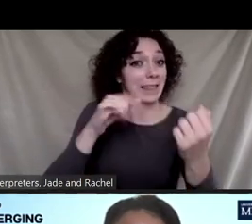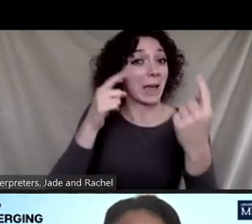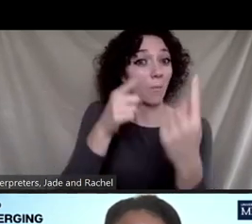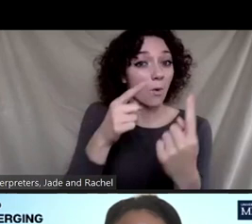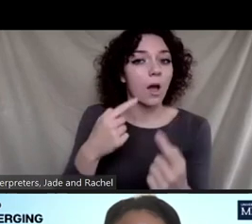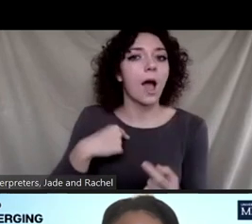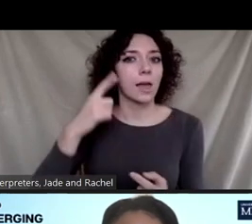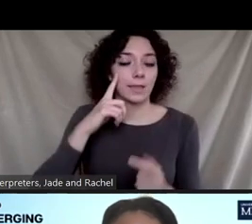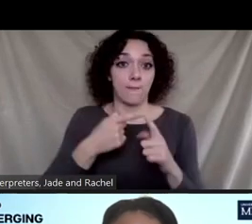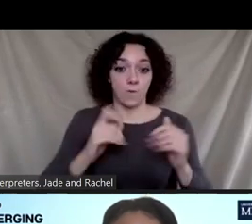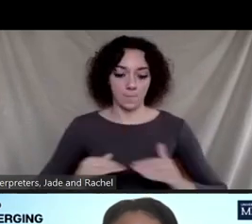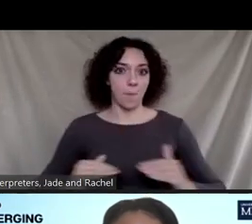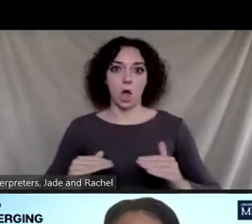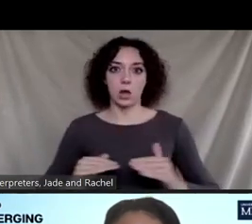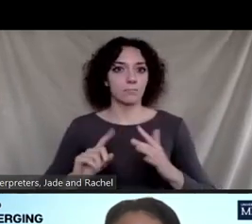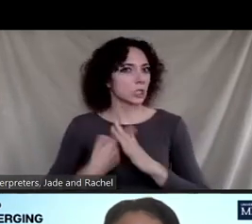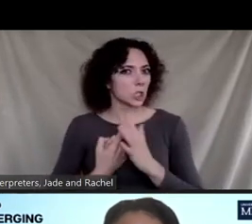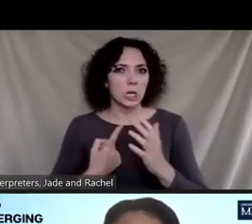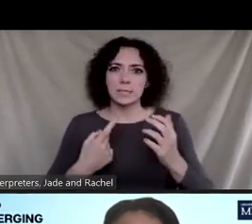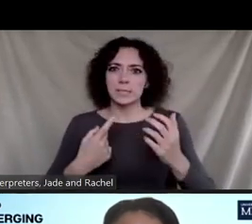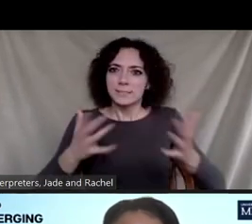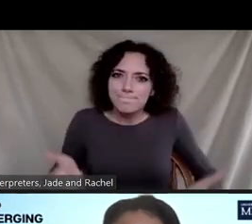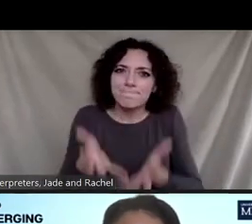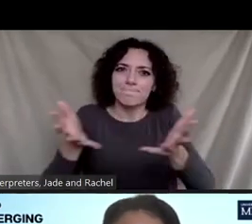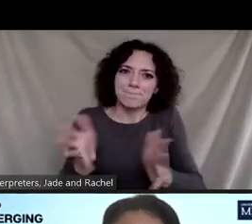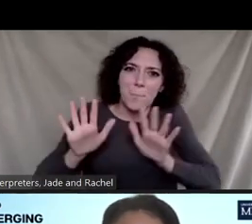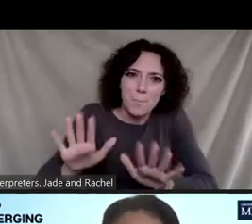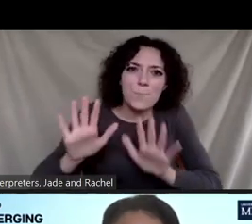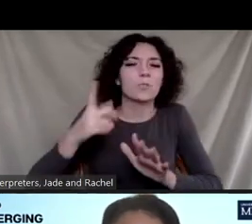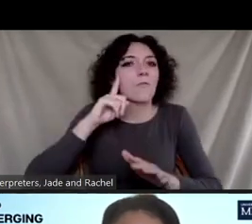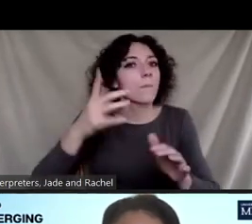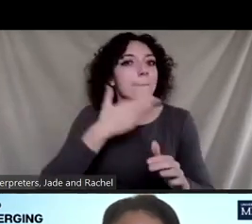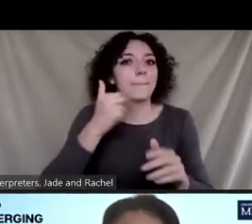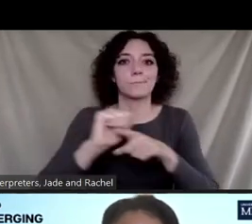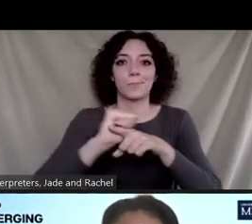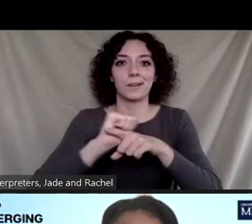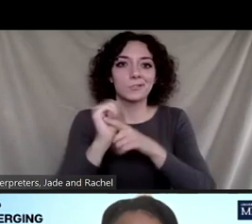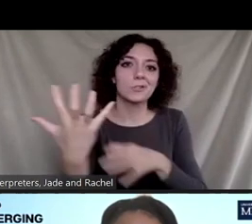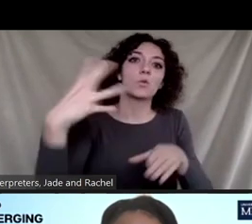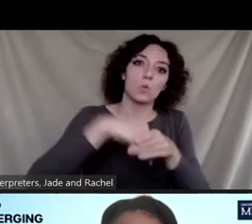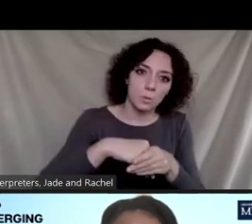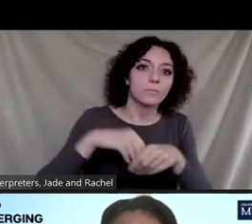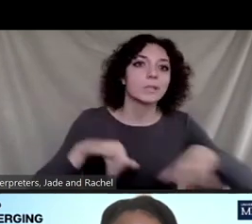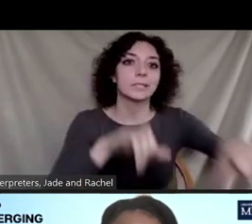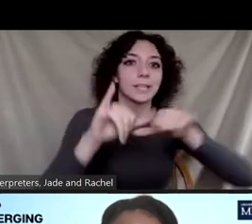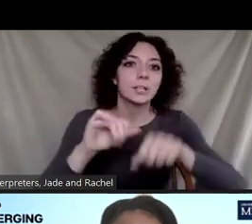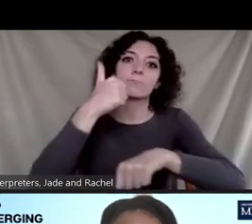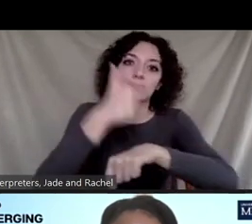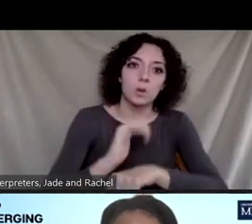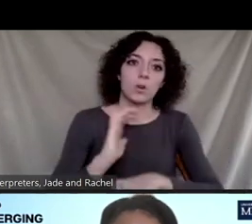um, process where we're sharing best practices and, and incorporating this as a standard part of our curriculum.